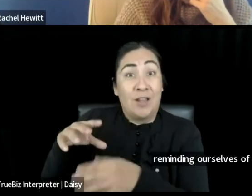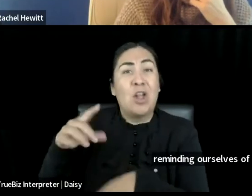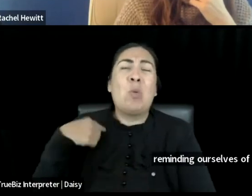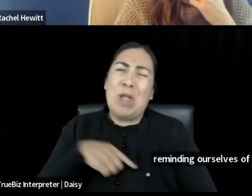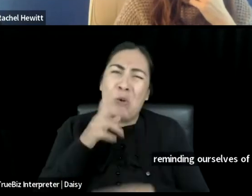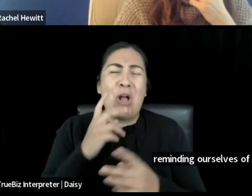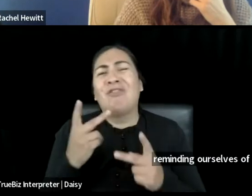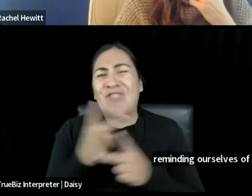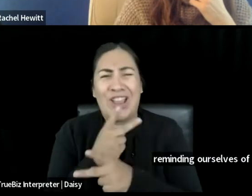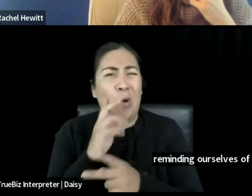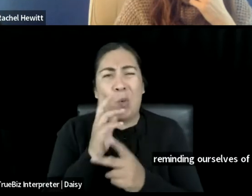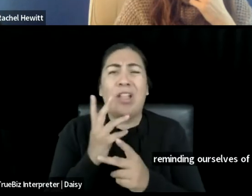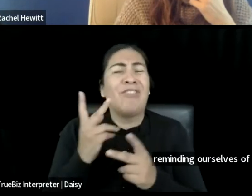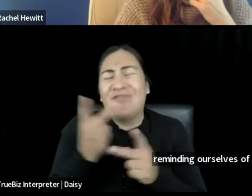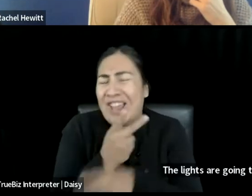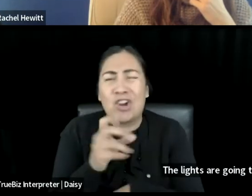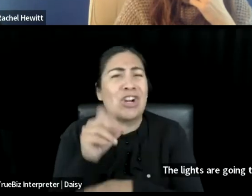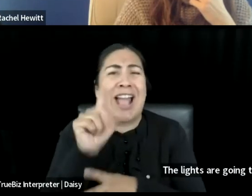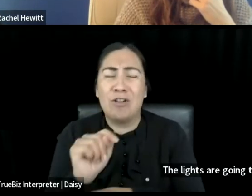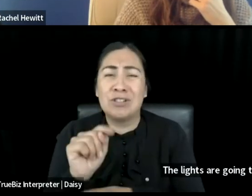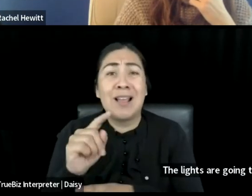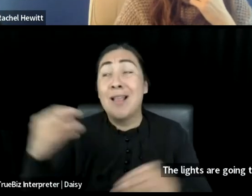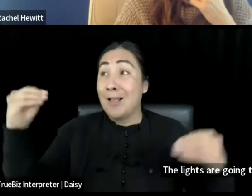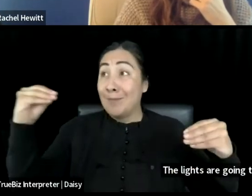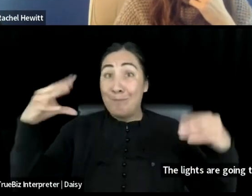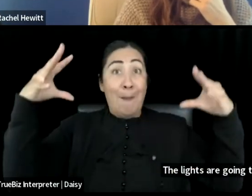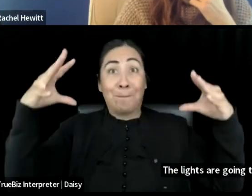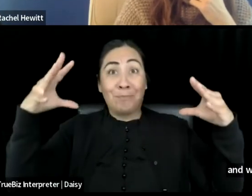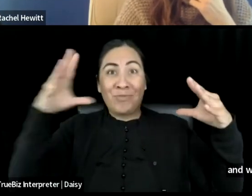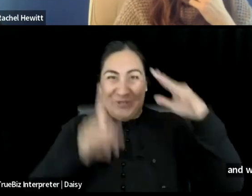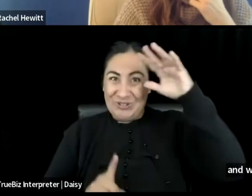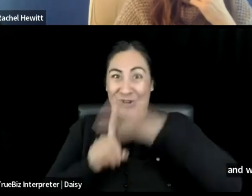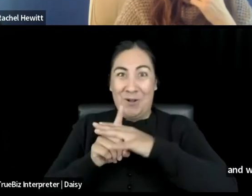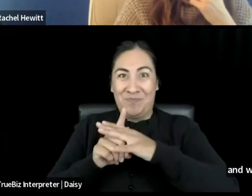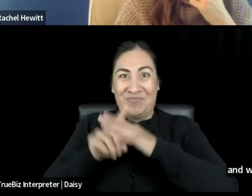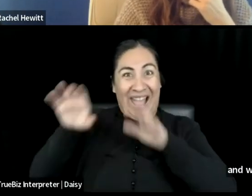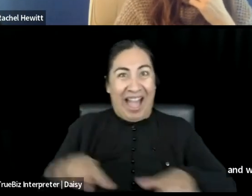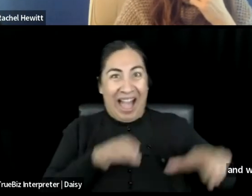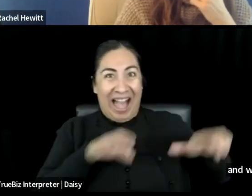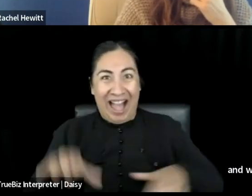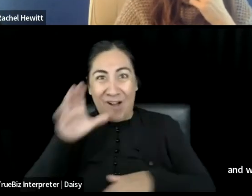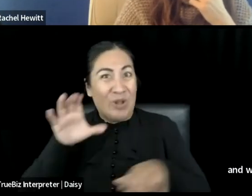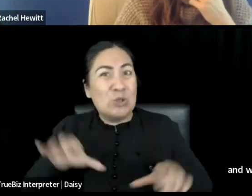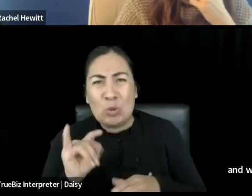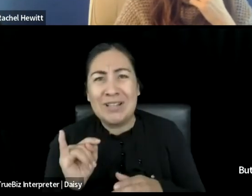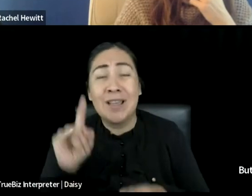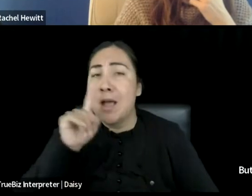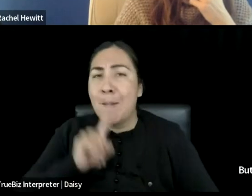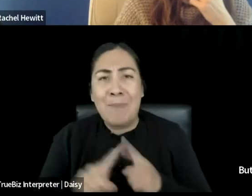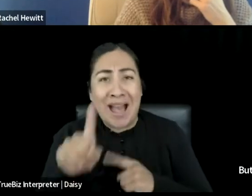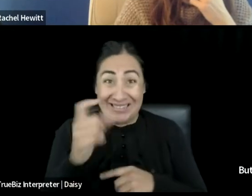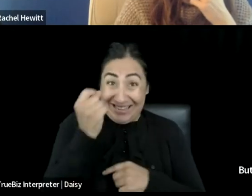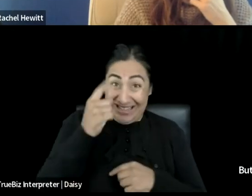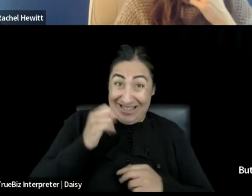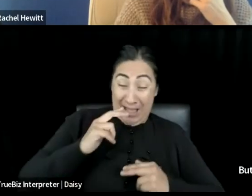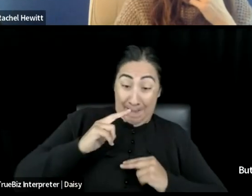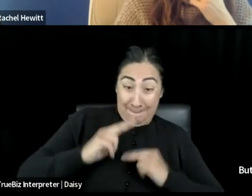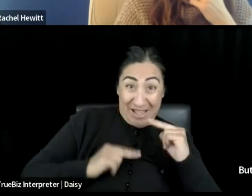on and we're going to show up and we're going to do it, but you can't build, you can't build a relationship